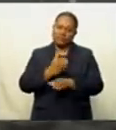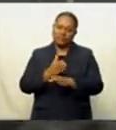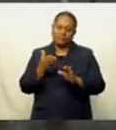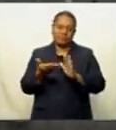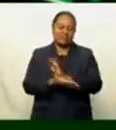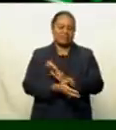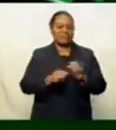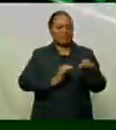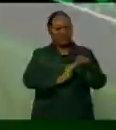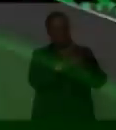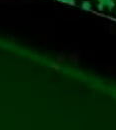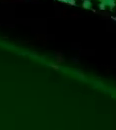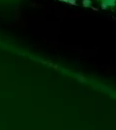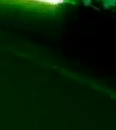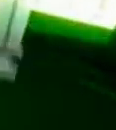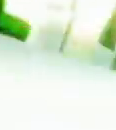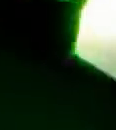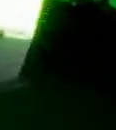protocols.